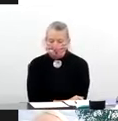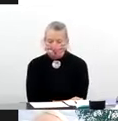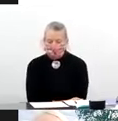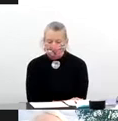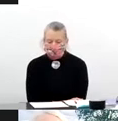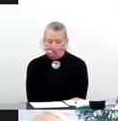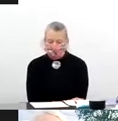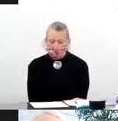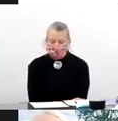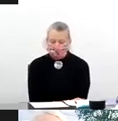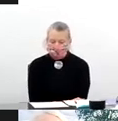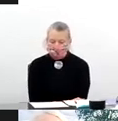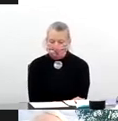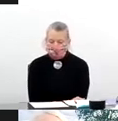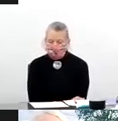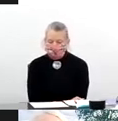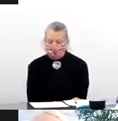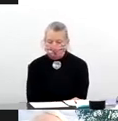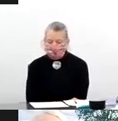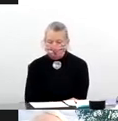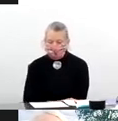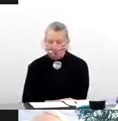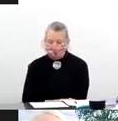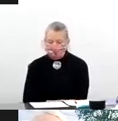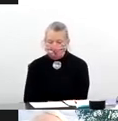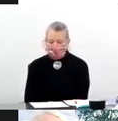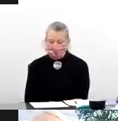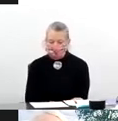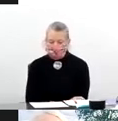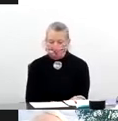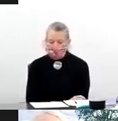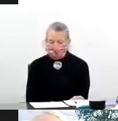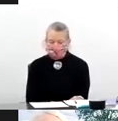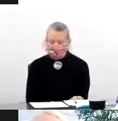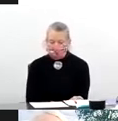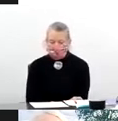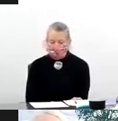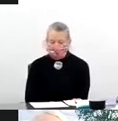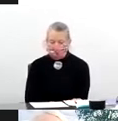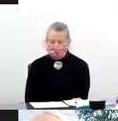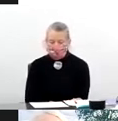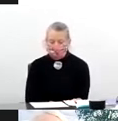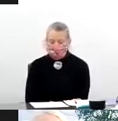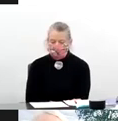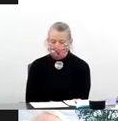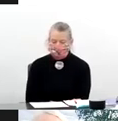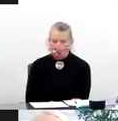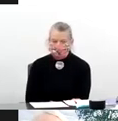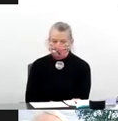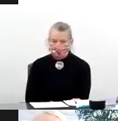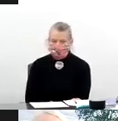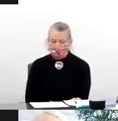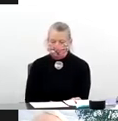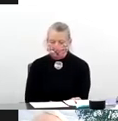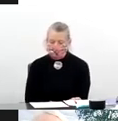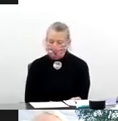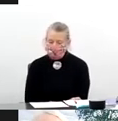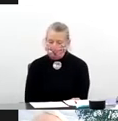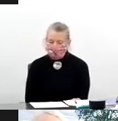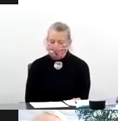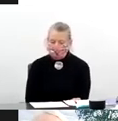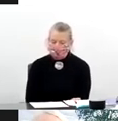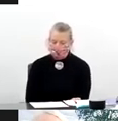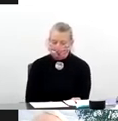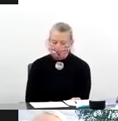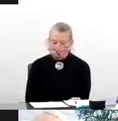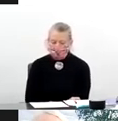secondary endpoints, and common immunological parameters that are used to develop correlates of immunity.